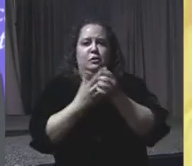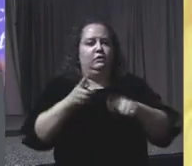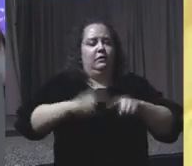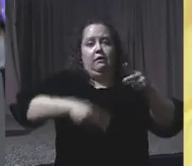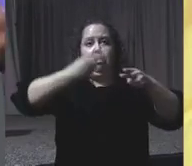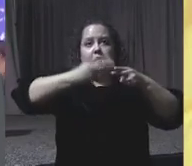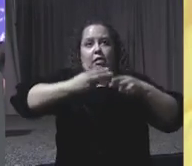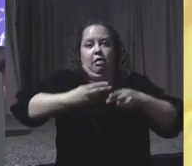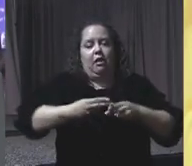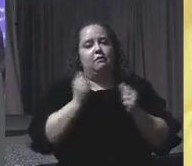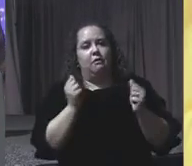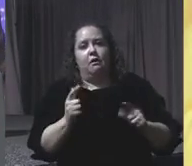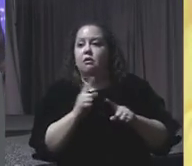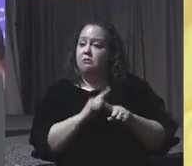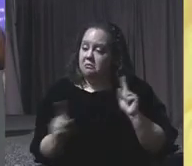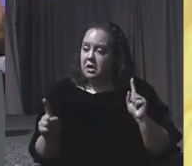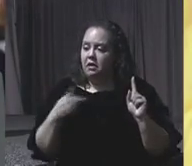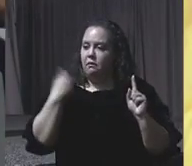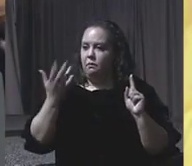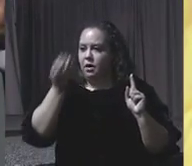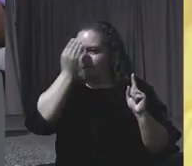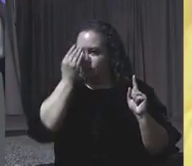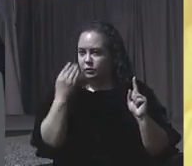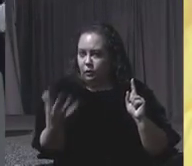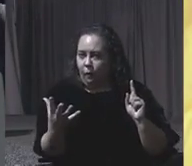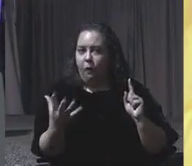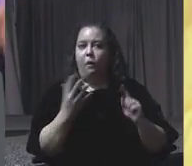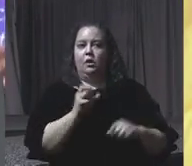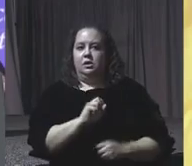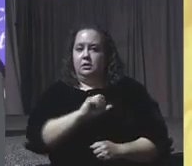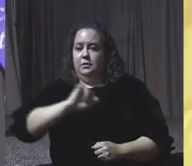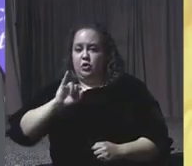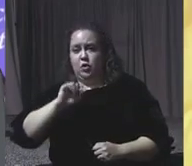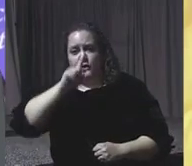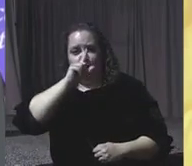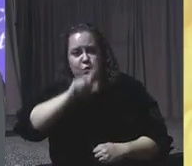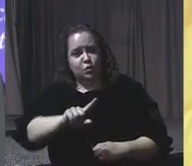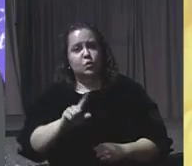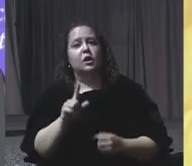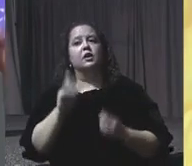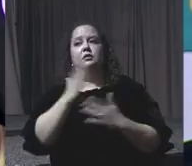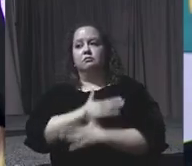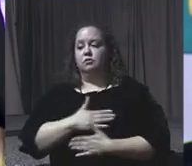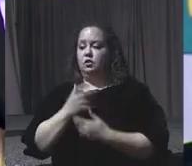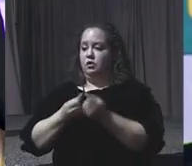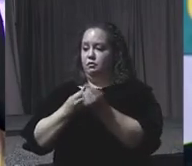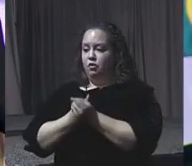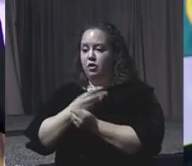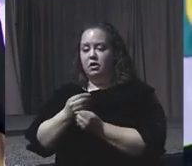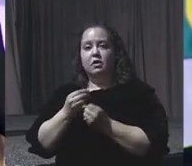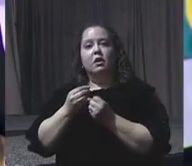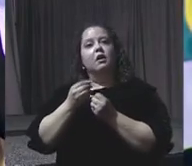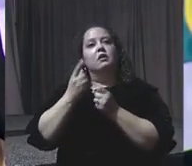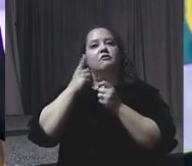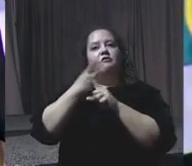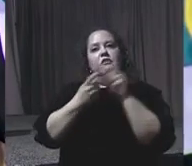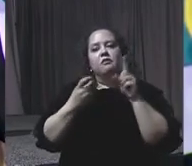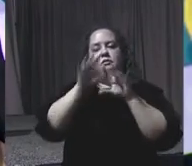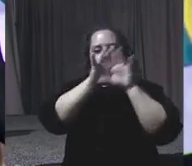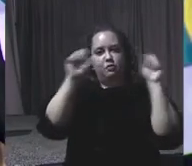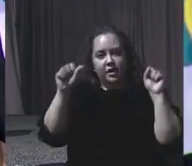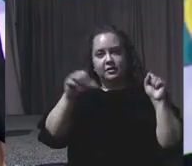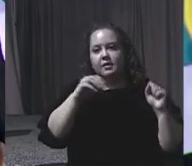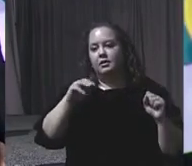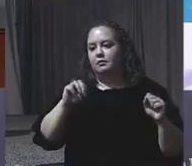know just how much the Smithsonian appreciates the support of President and Mrs. Obama, of the U.S. Congress, and of